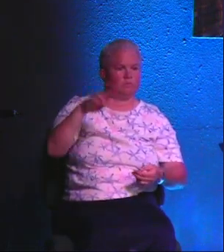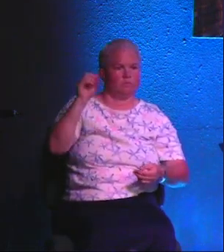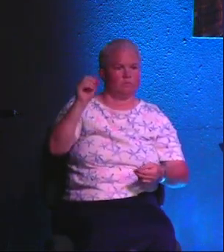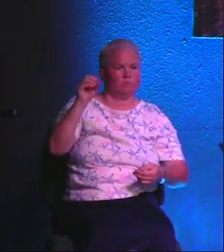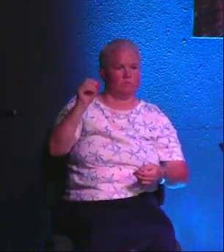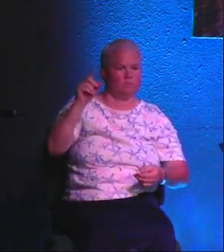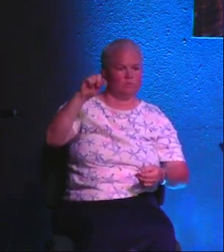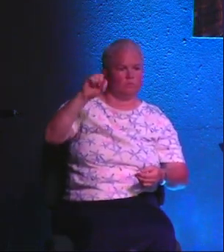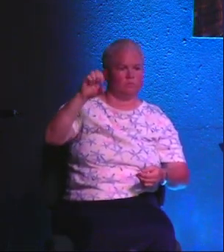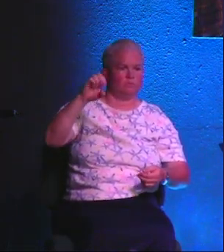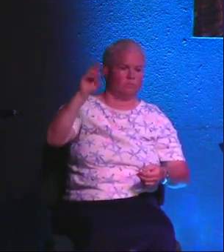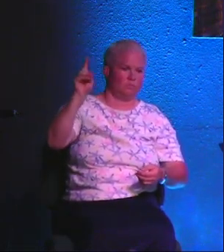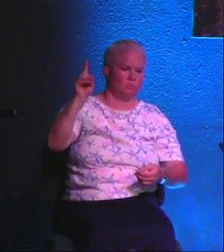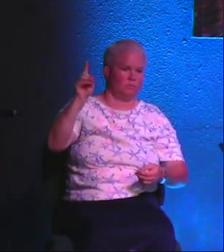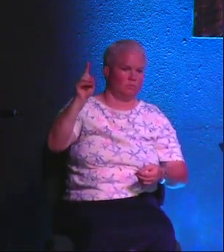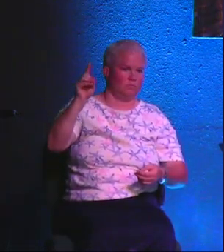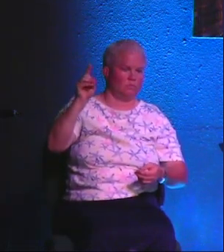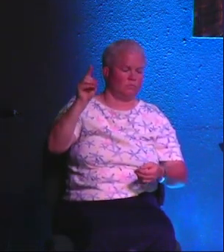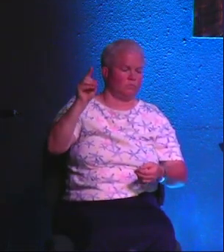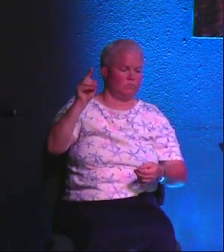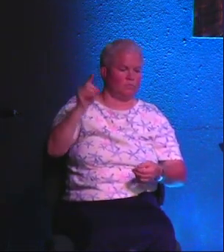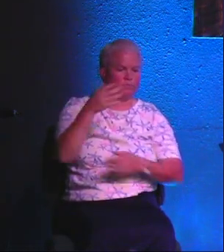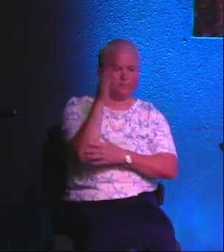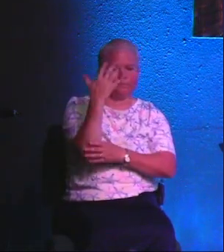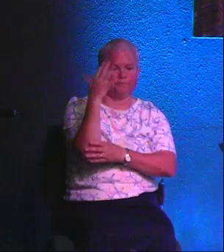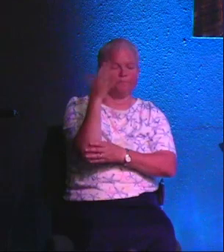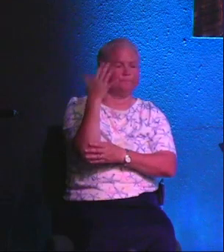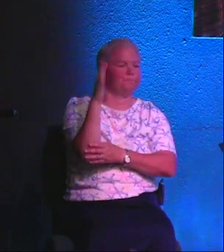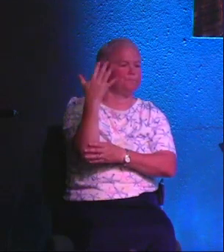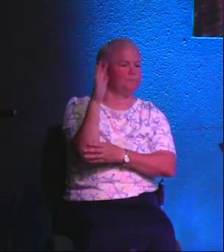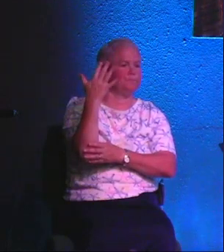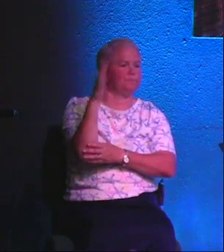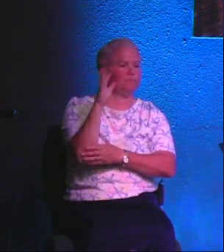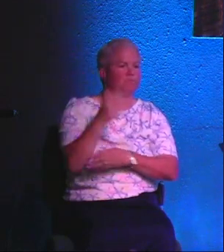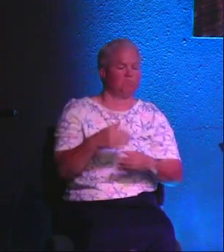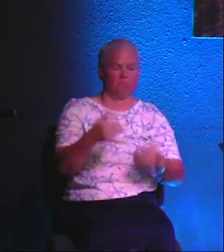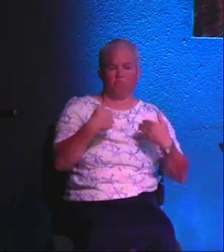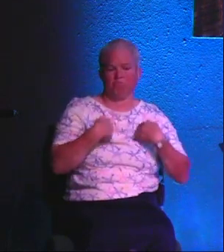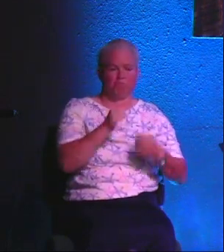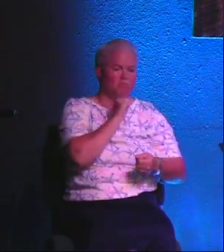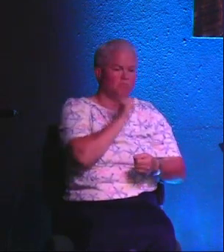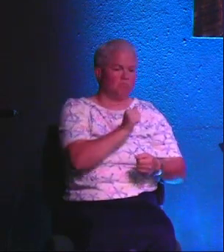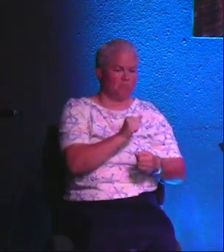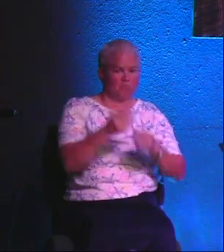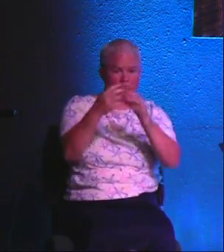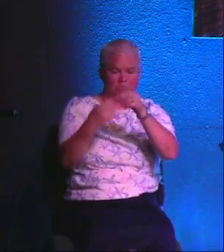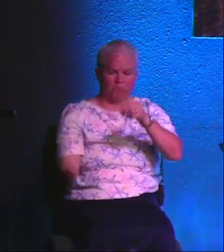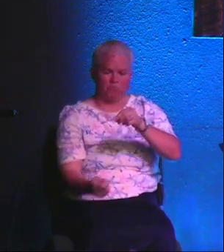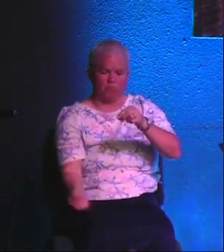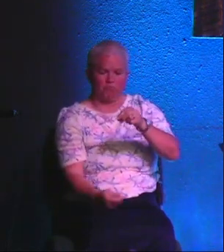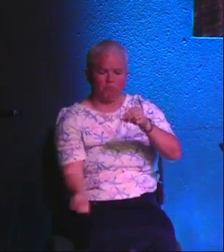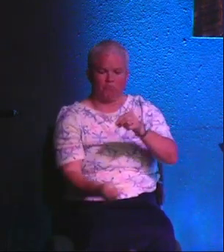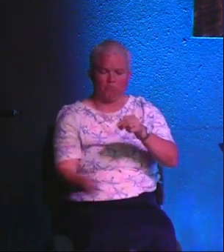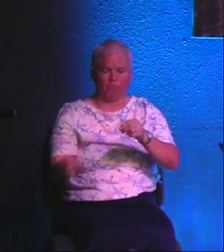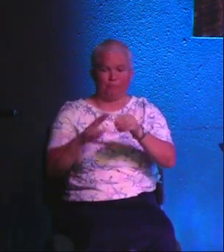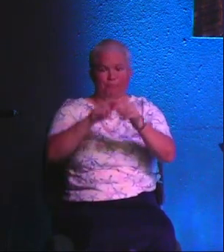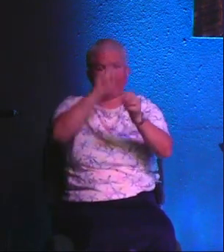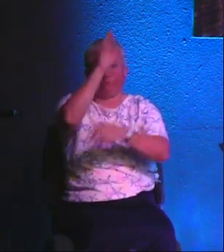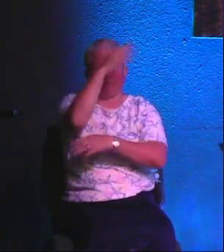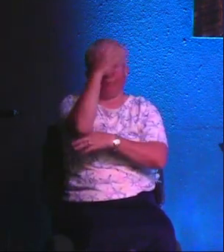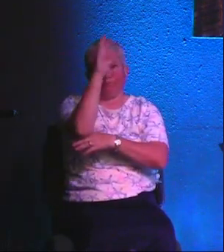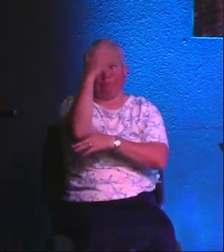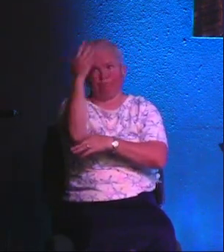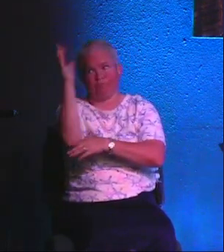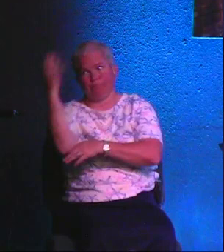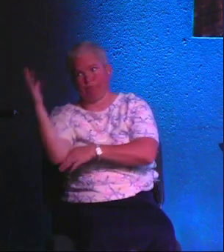in Jesus. Remember we talked about that. We kind of talked about a tree. And if a tree has no root system, what's it going to do? It's going to fall